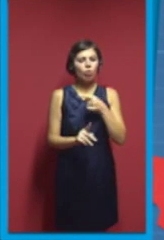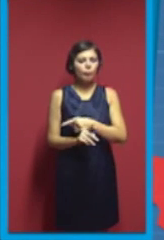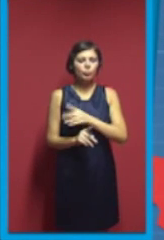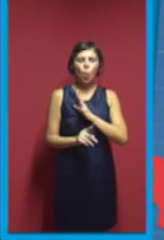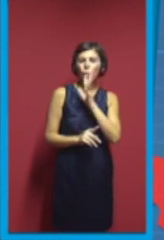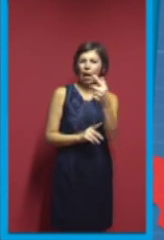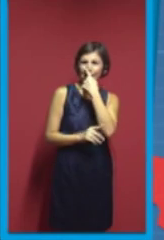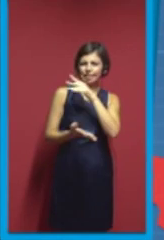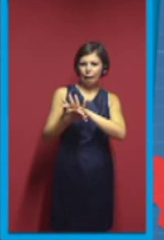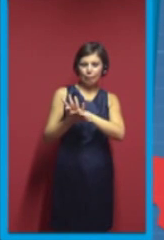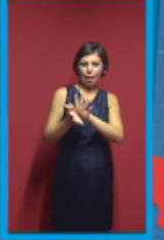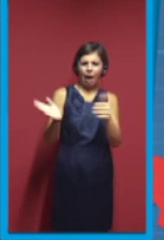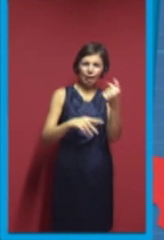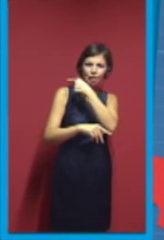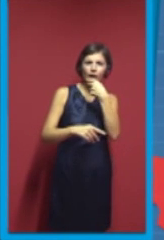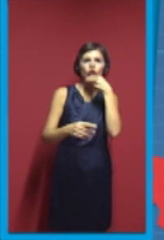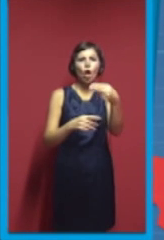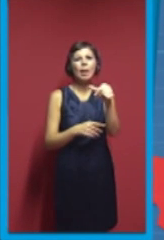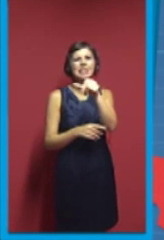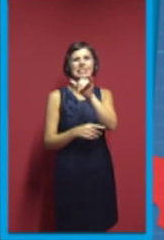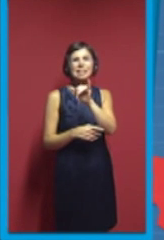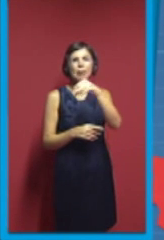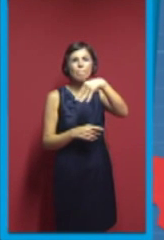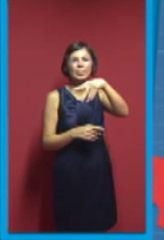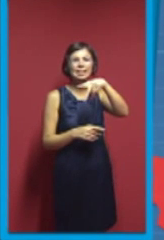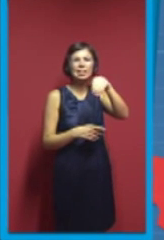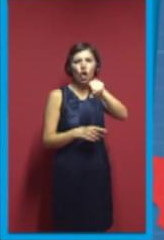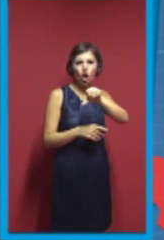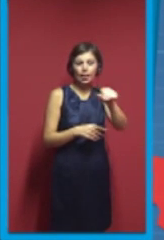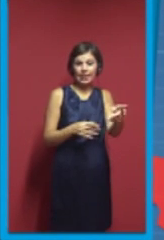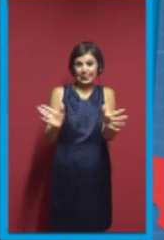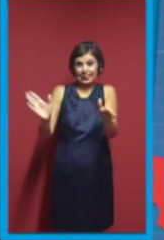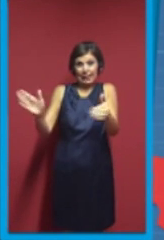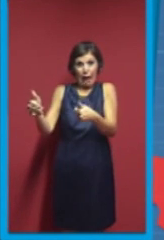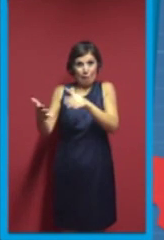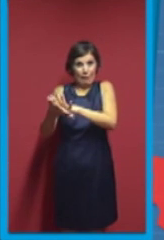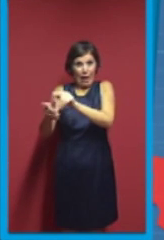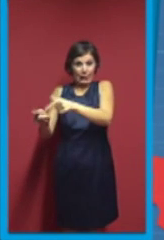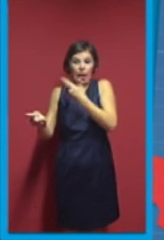print, a lot of people don't like the fact that we still use Threaded rods, and it's a valid